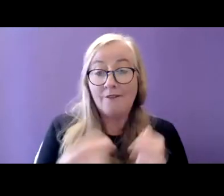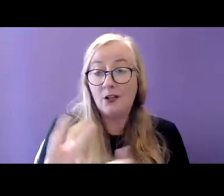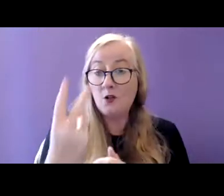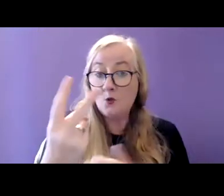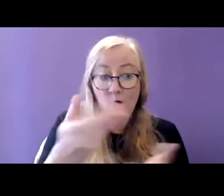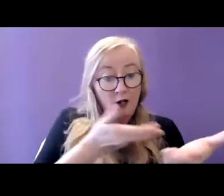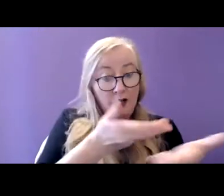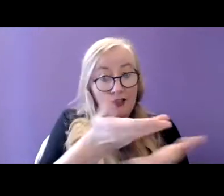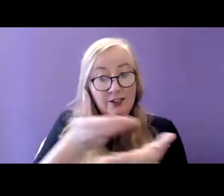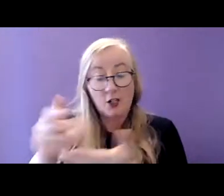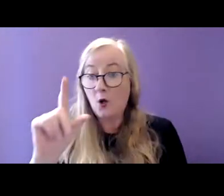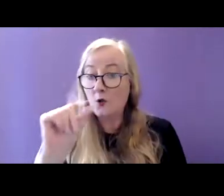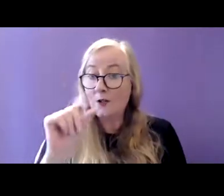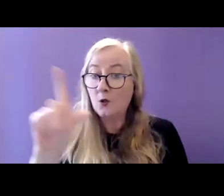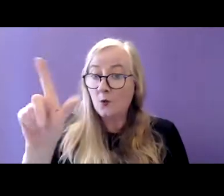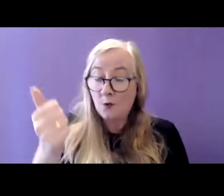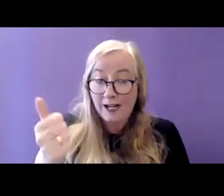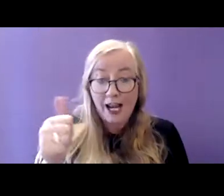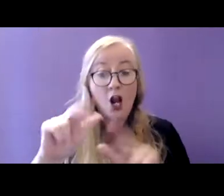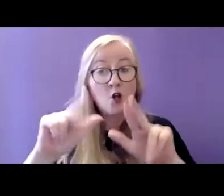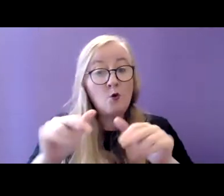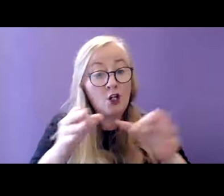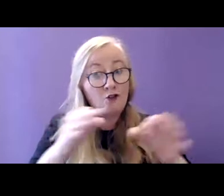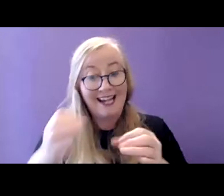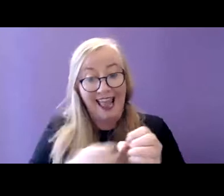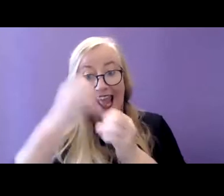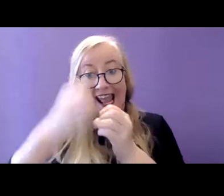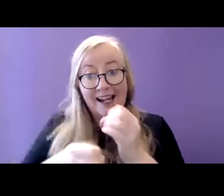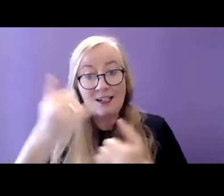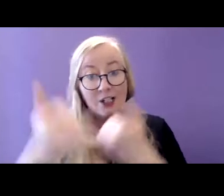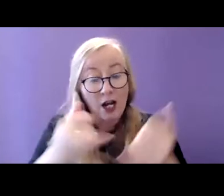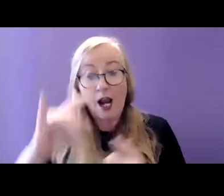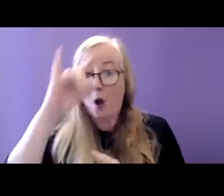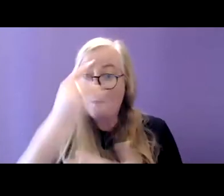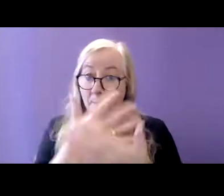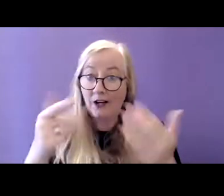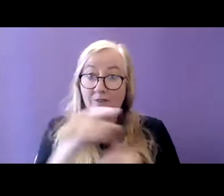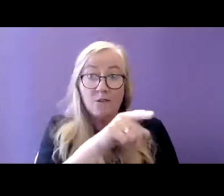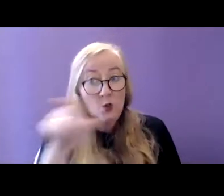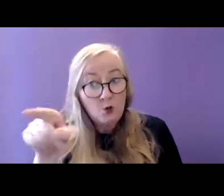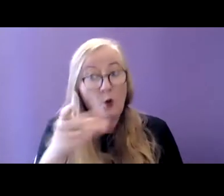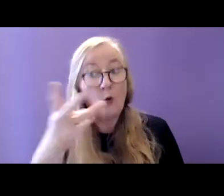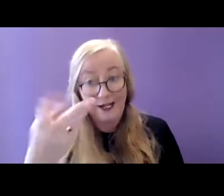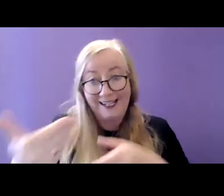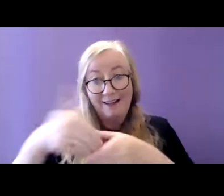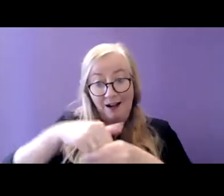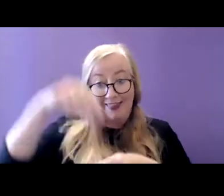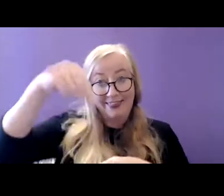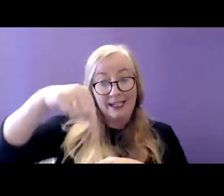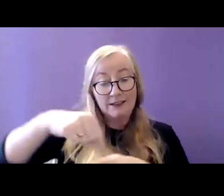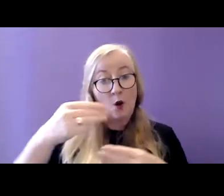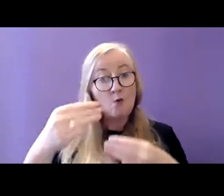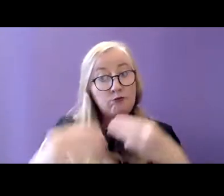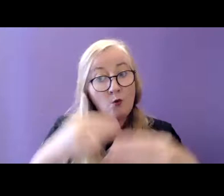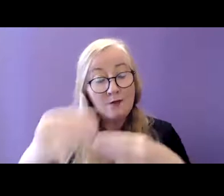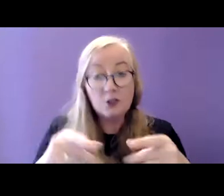during 2021 with a new strategy by the end of the year, and I hope many of you will participate in that process. In the program